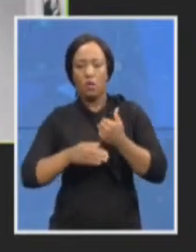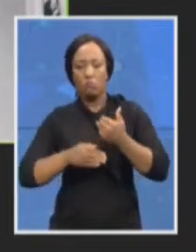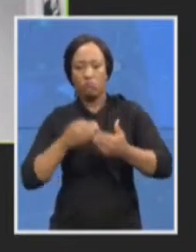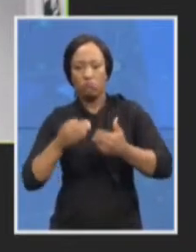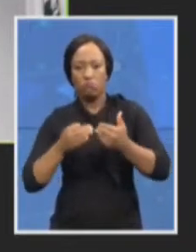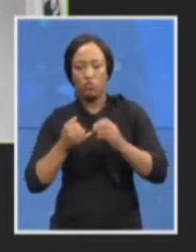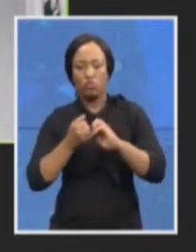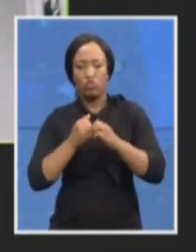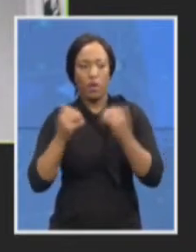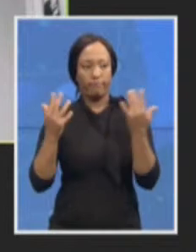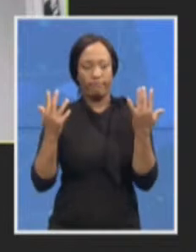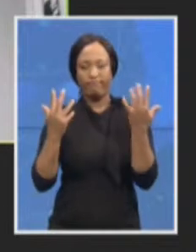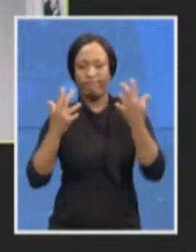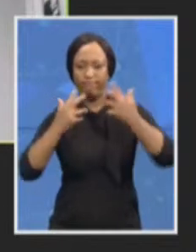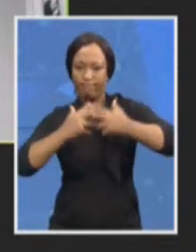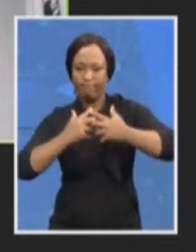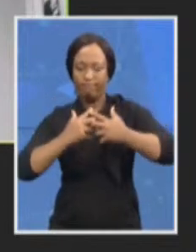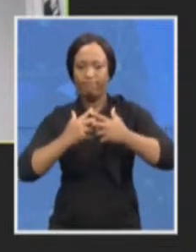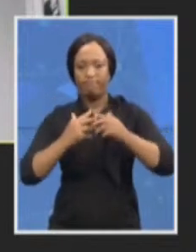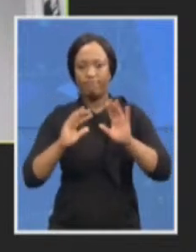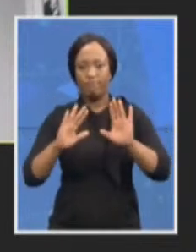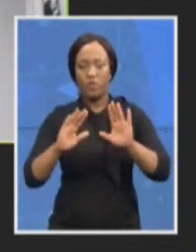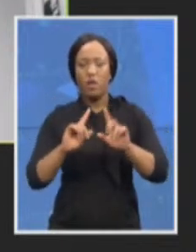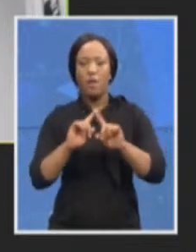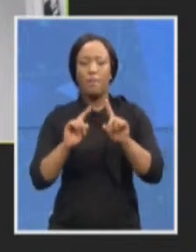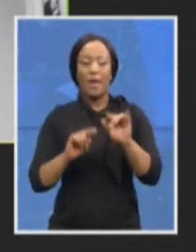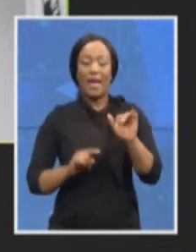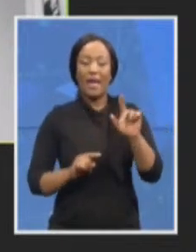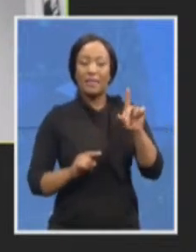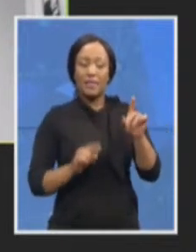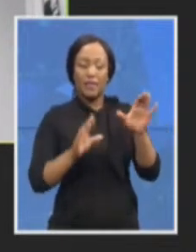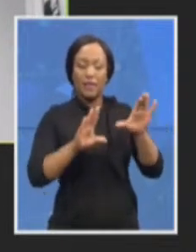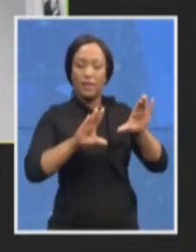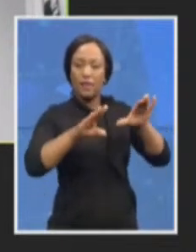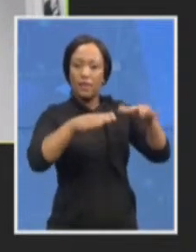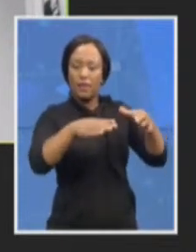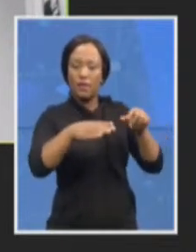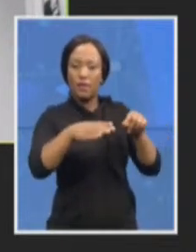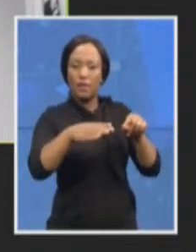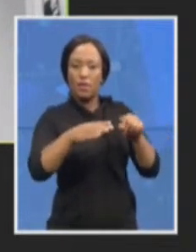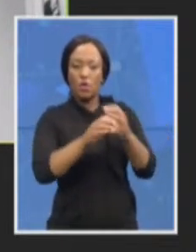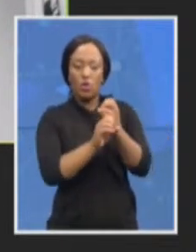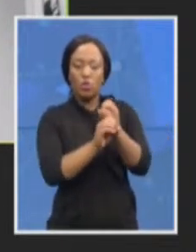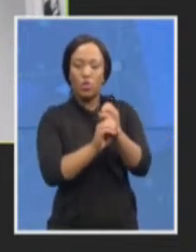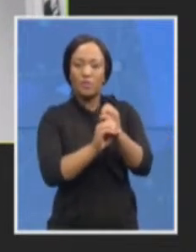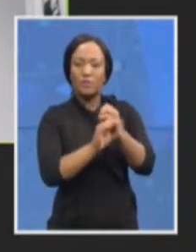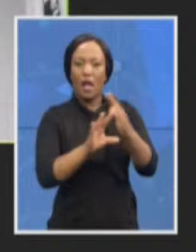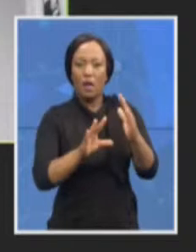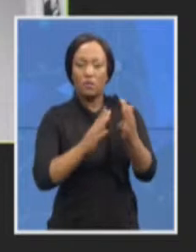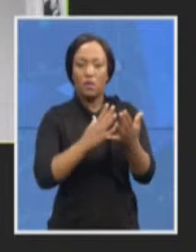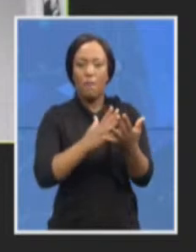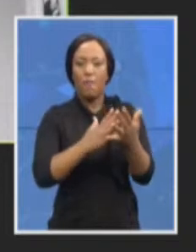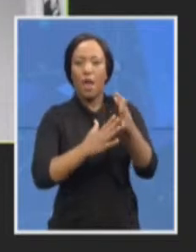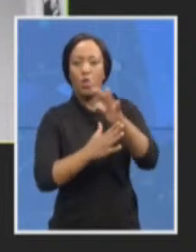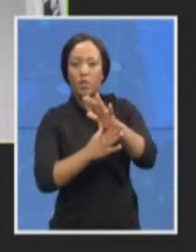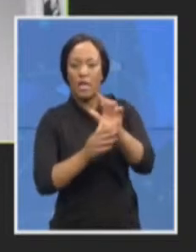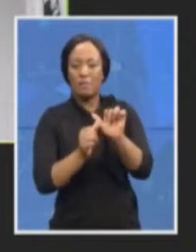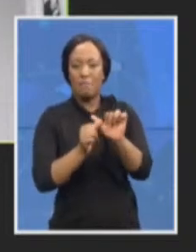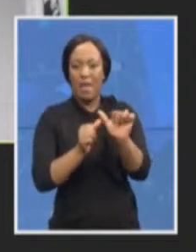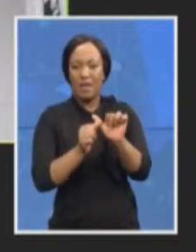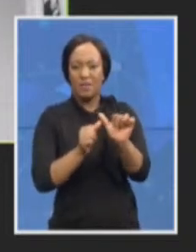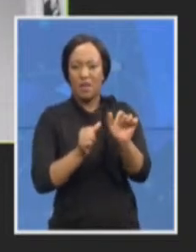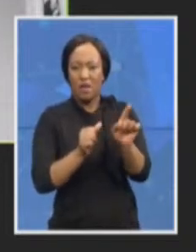ID was actually beginning to prioritize better, realizing that we cannot do everything.